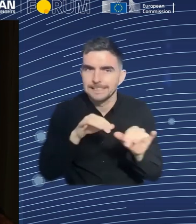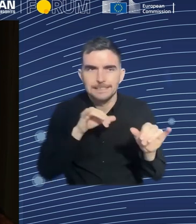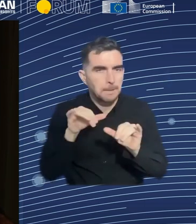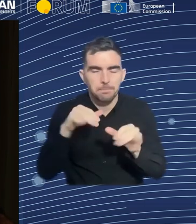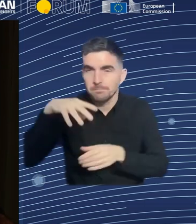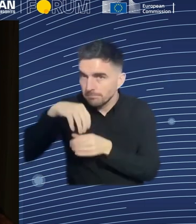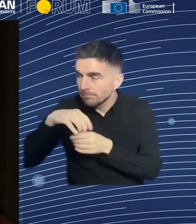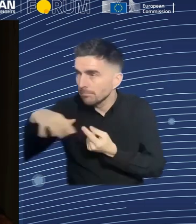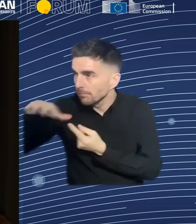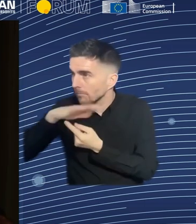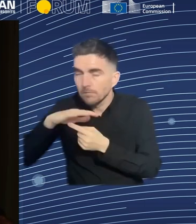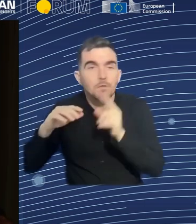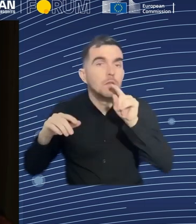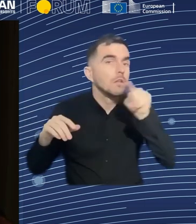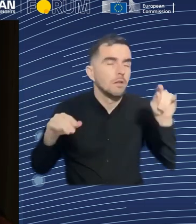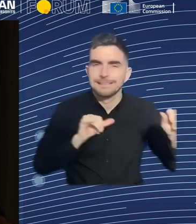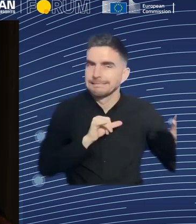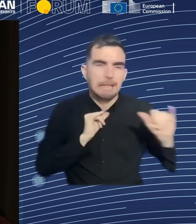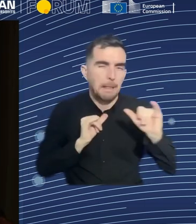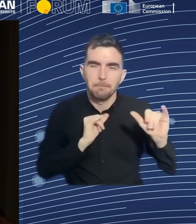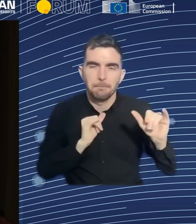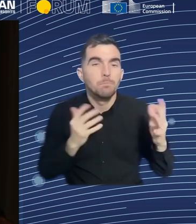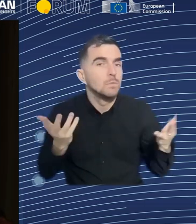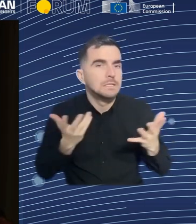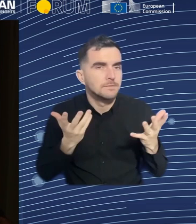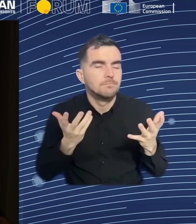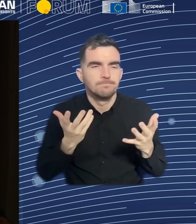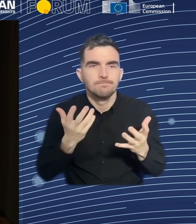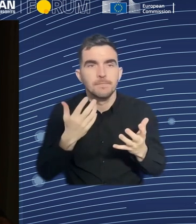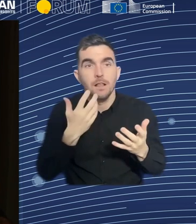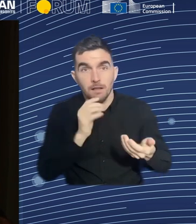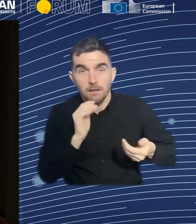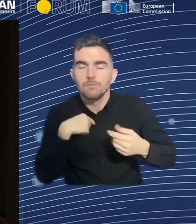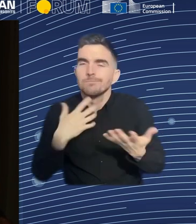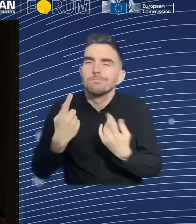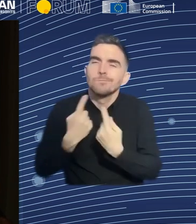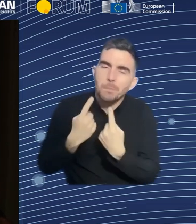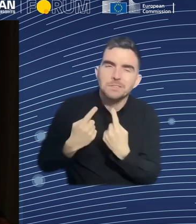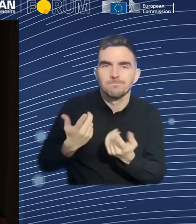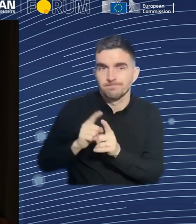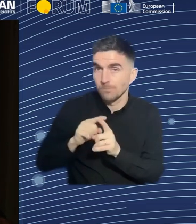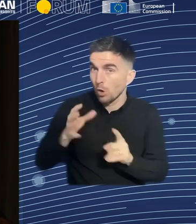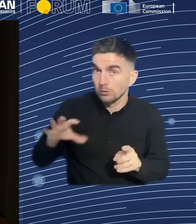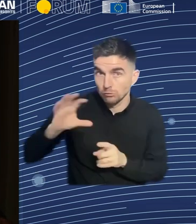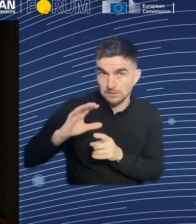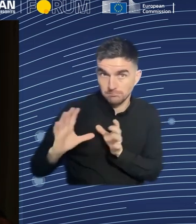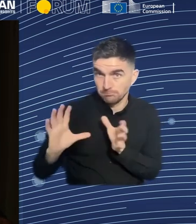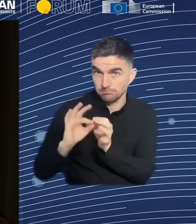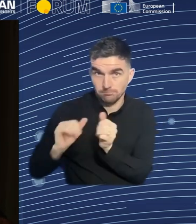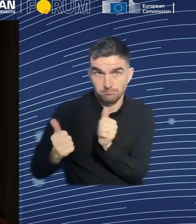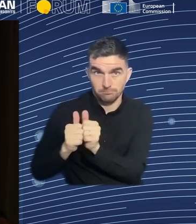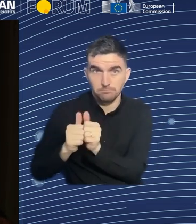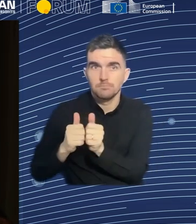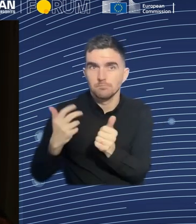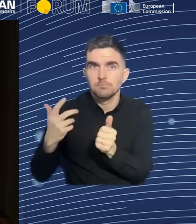aging populations. And then we look at our education and training systems and they still focus on the young populations. Of course,